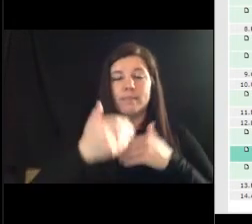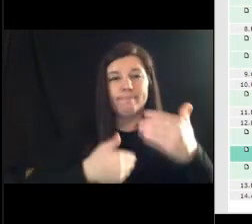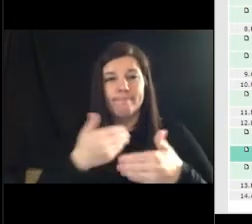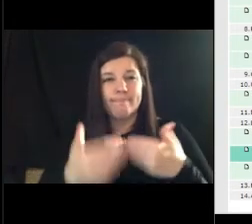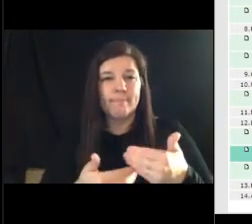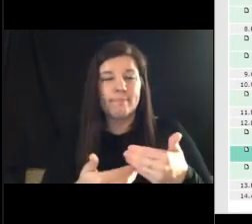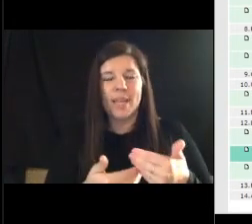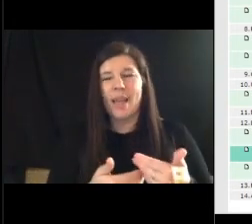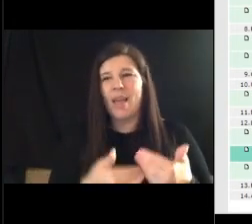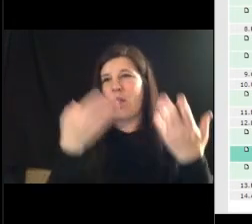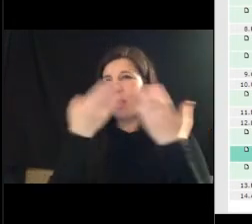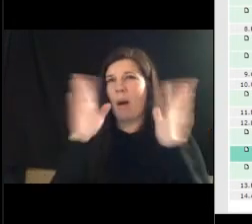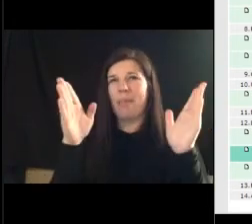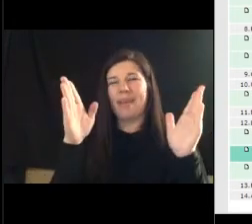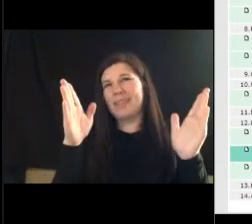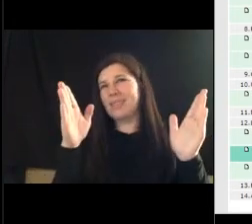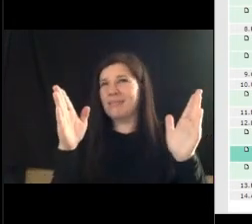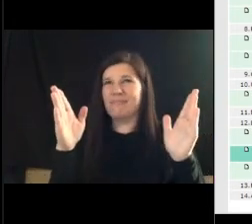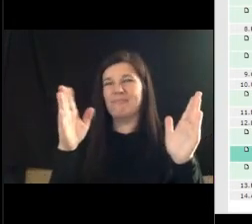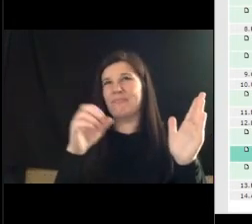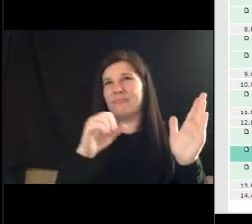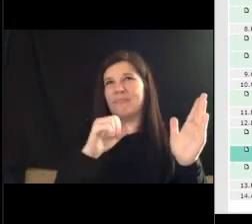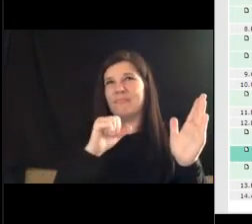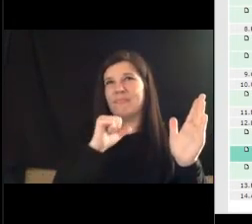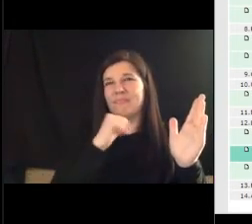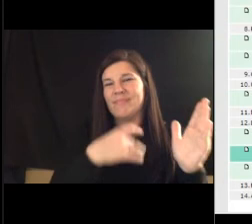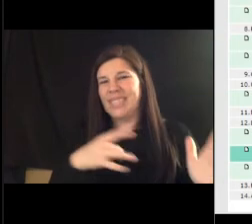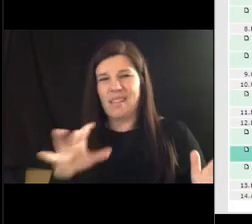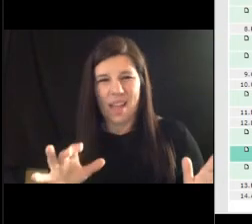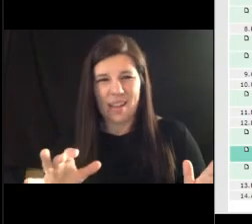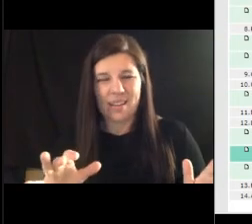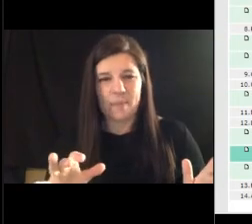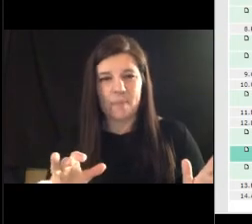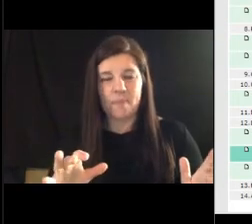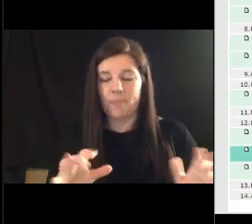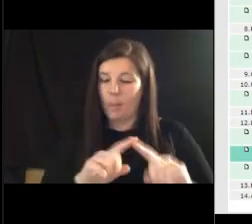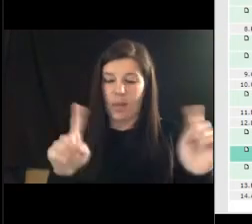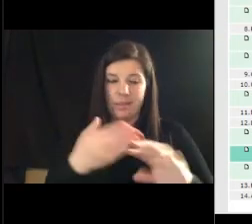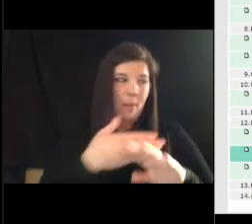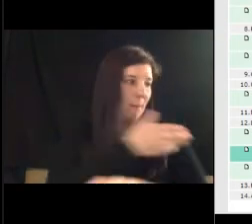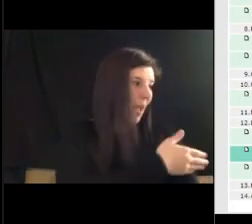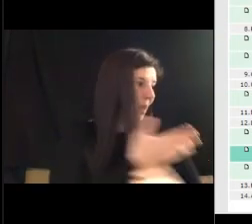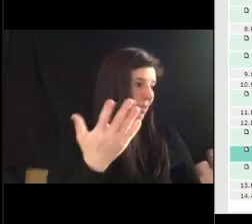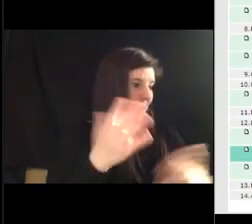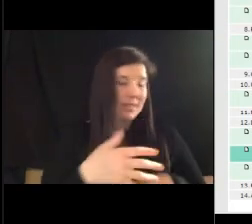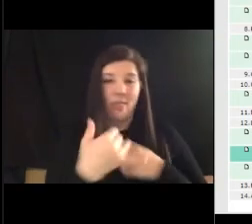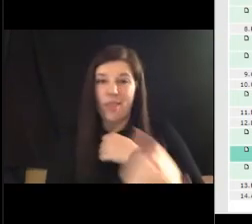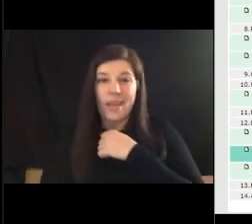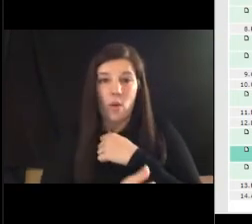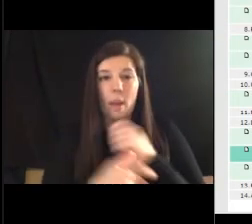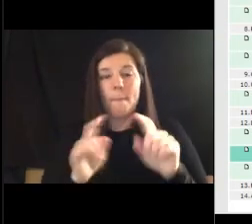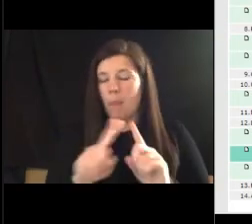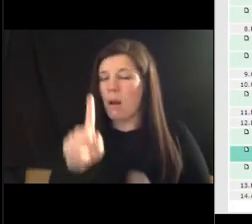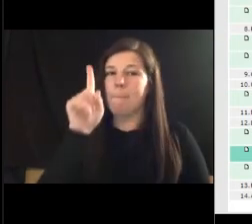but that's out of our control that's the past that's the county it is what it is uh but one way or another this has got to get cleaned